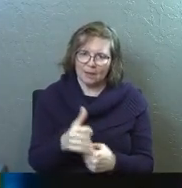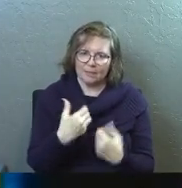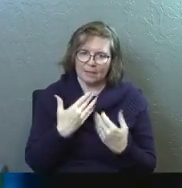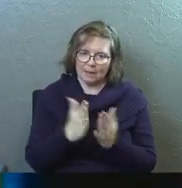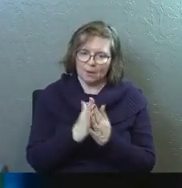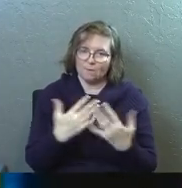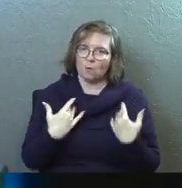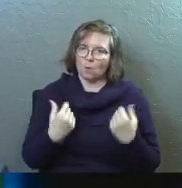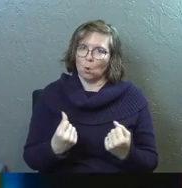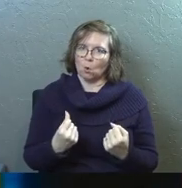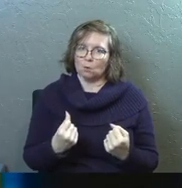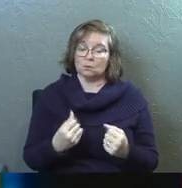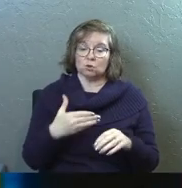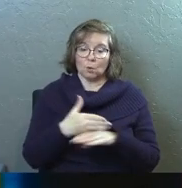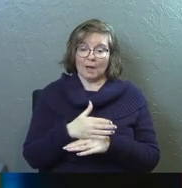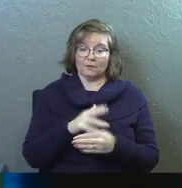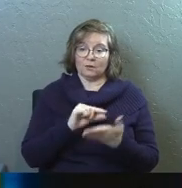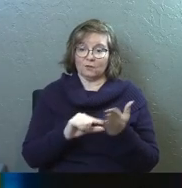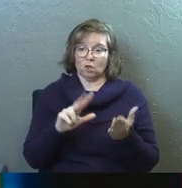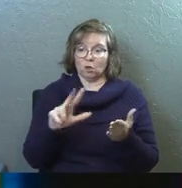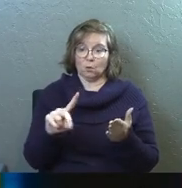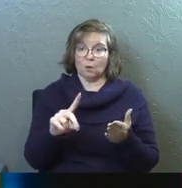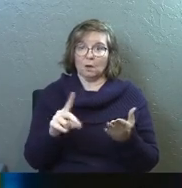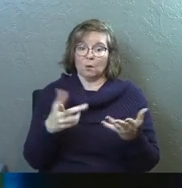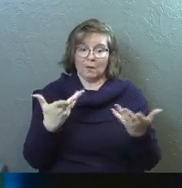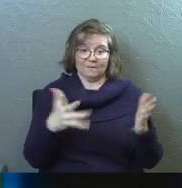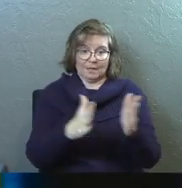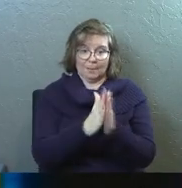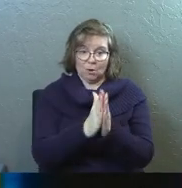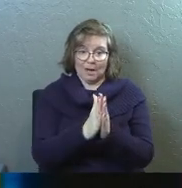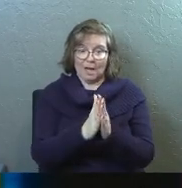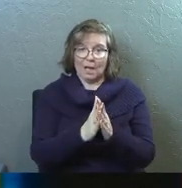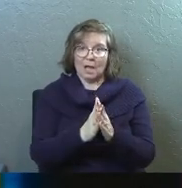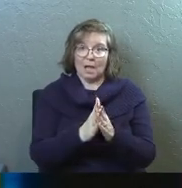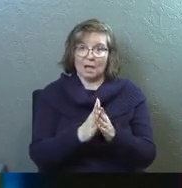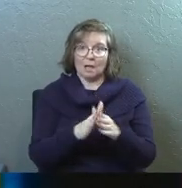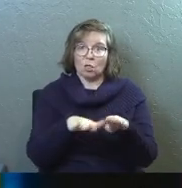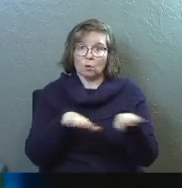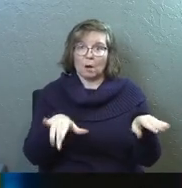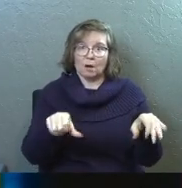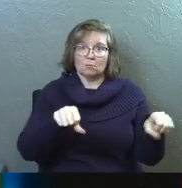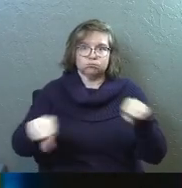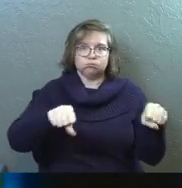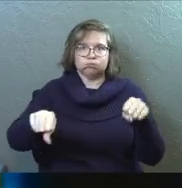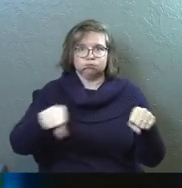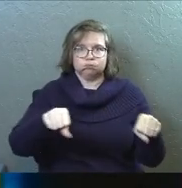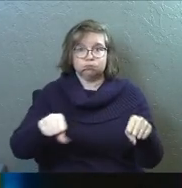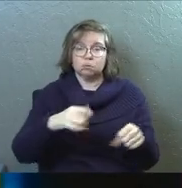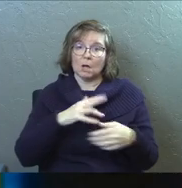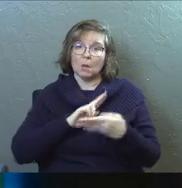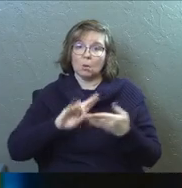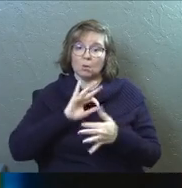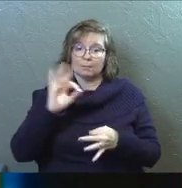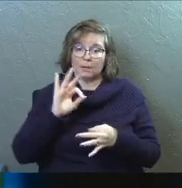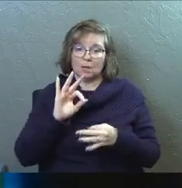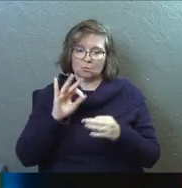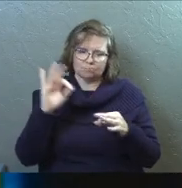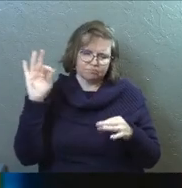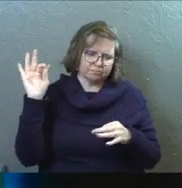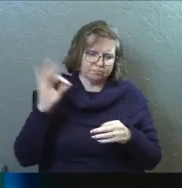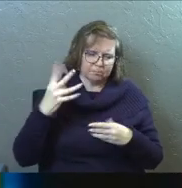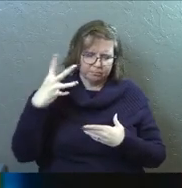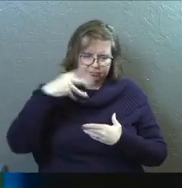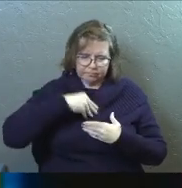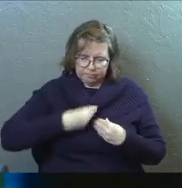31. After this prayer, the meeting place shook and they were all filled with the Holy Spirit and they preached the word of God with